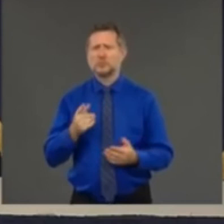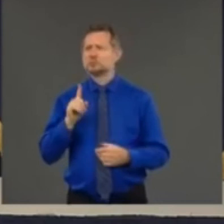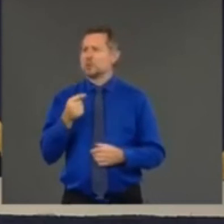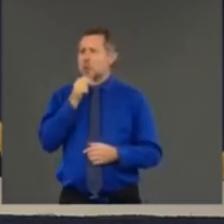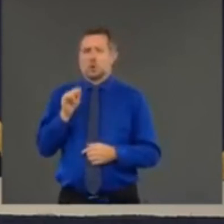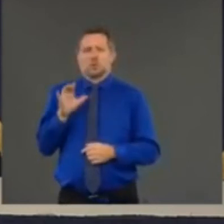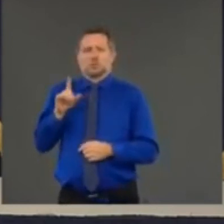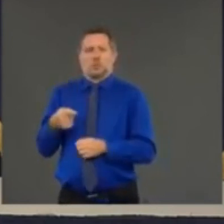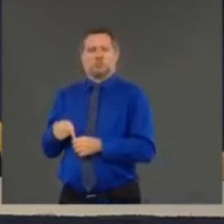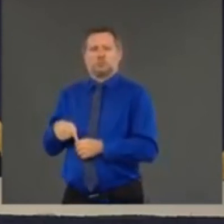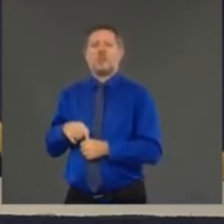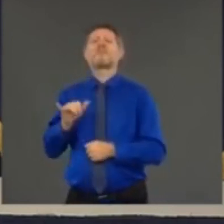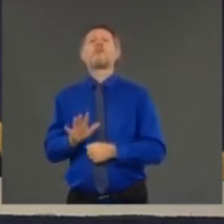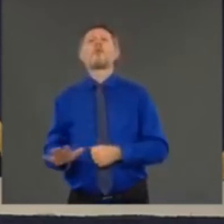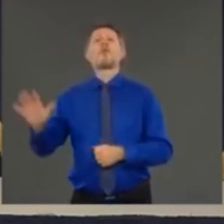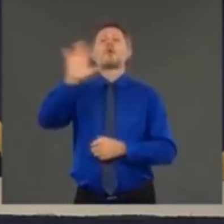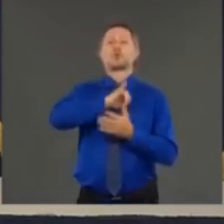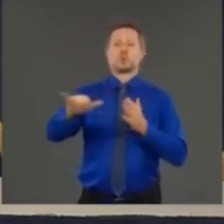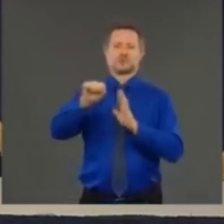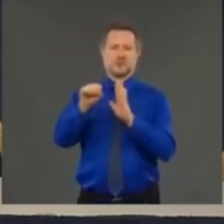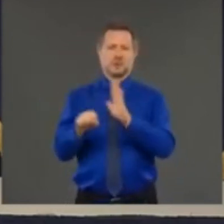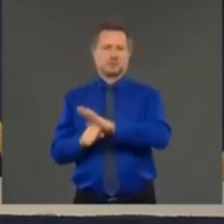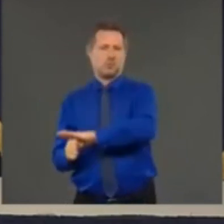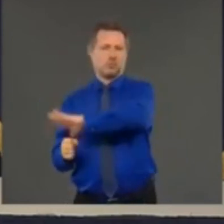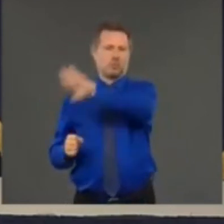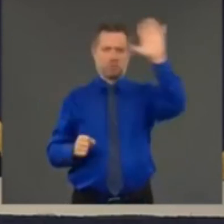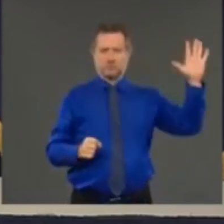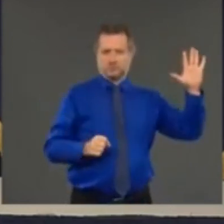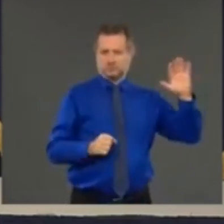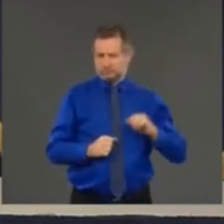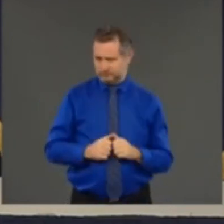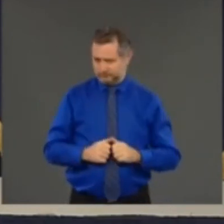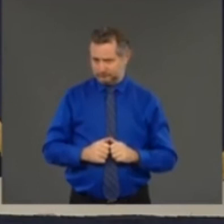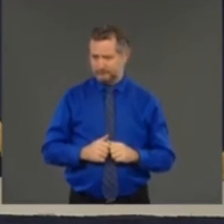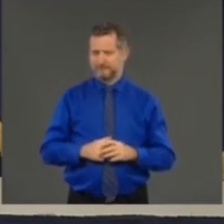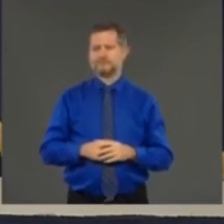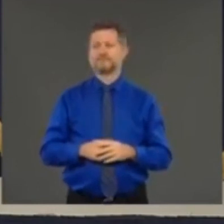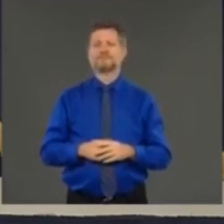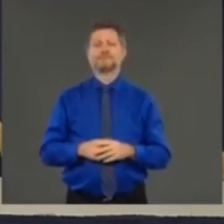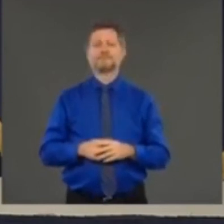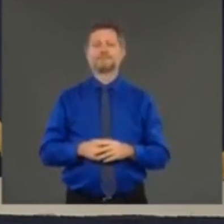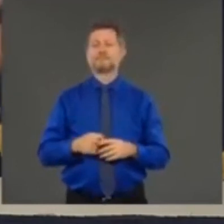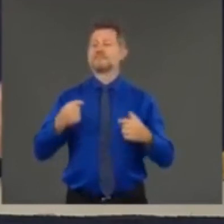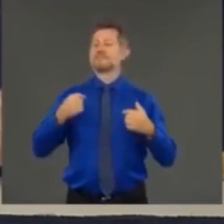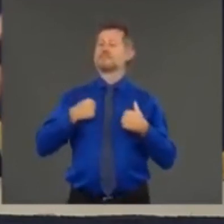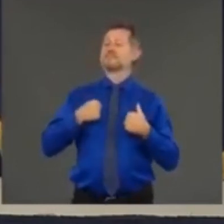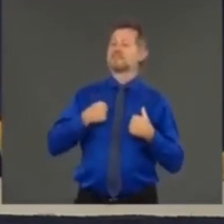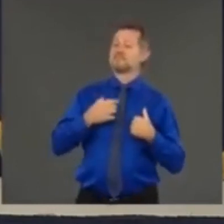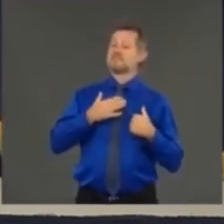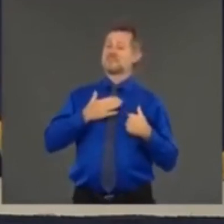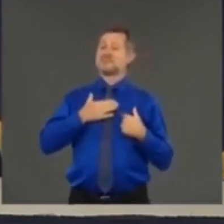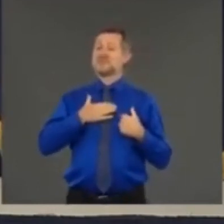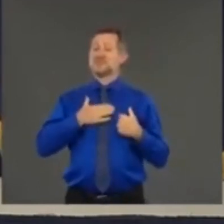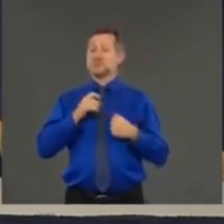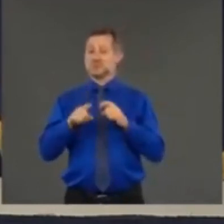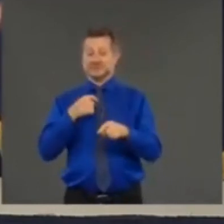district I'm talking to parents all across the state and the questions I'm giving you are verbatims